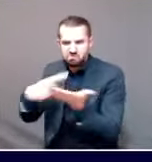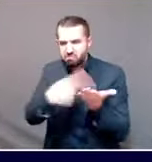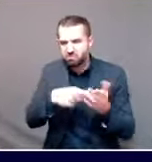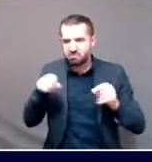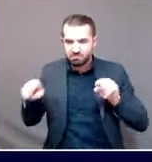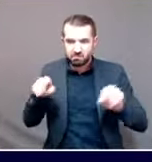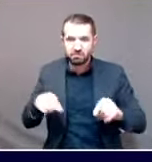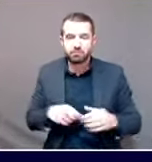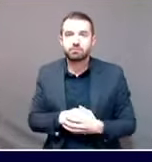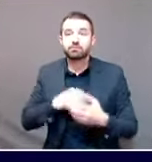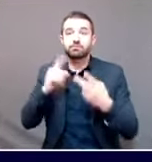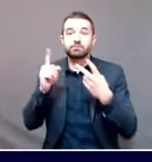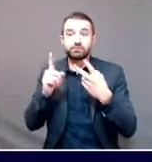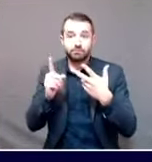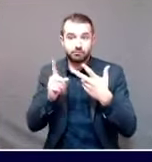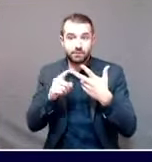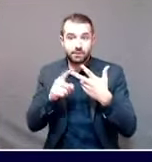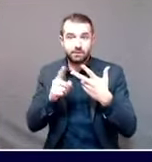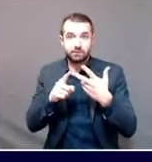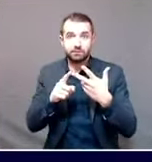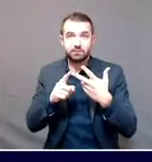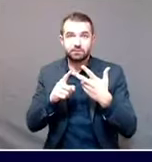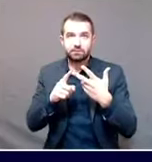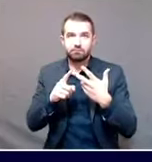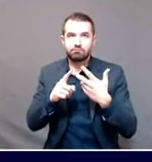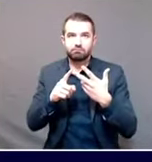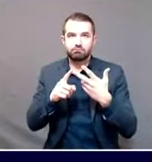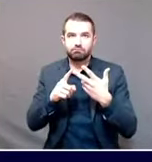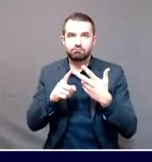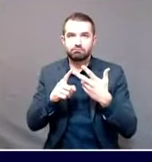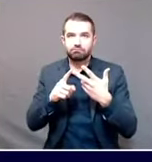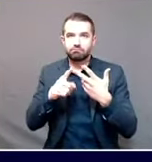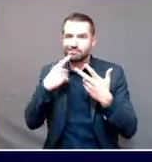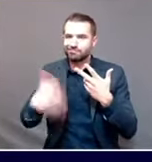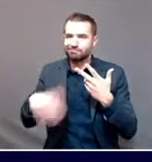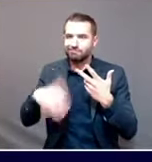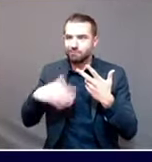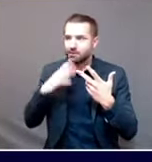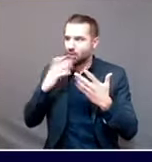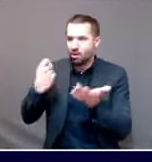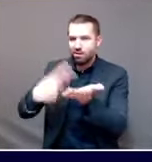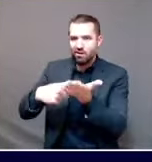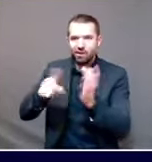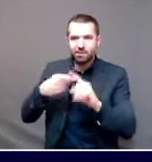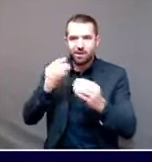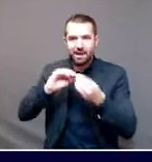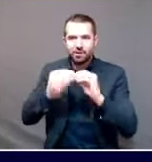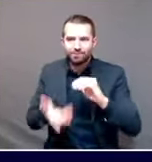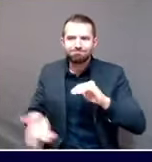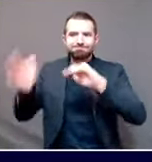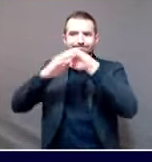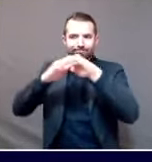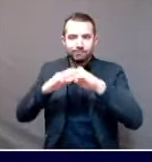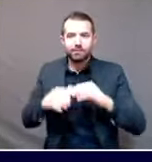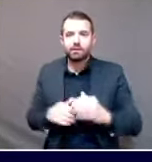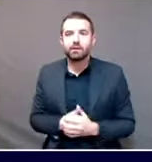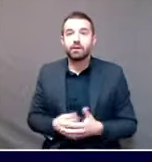significant increase in new cases that we've gotten. Let's start with where we are on quarantine.